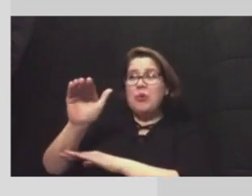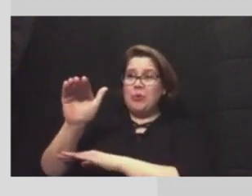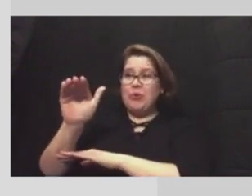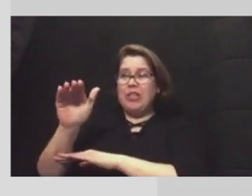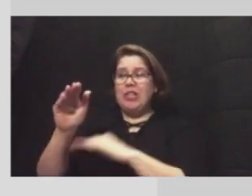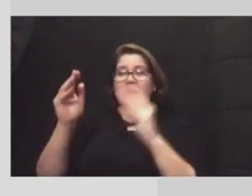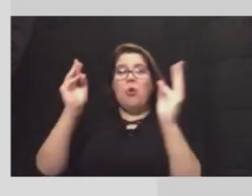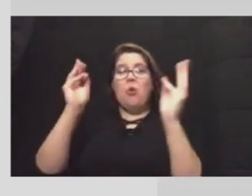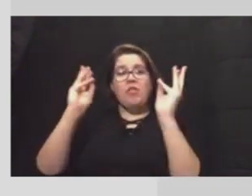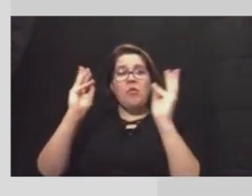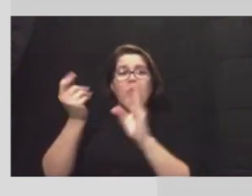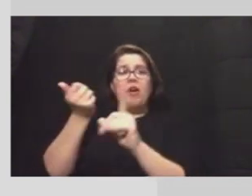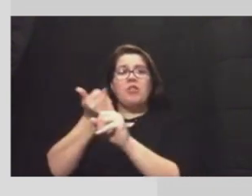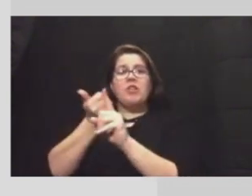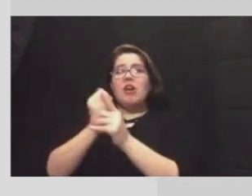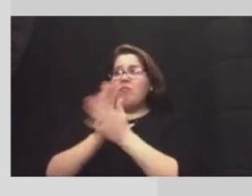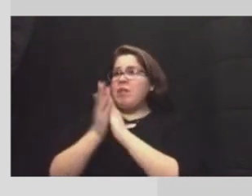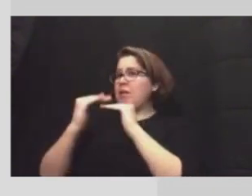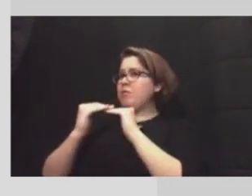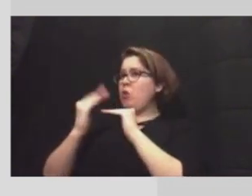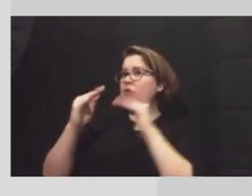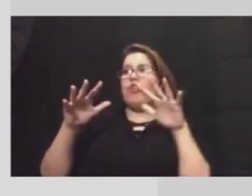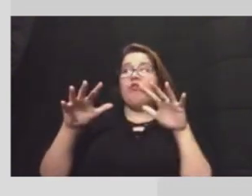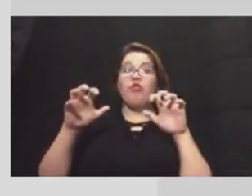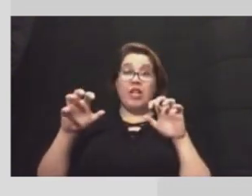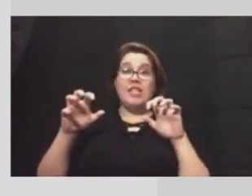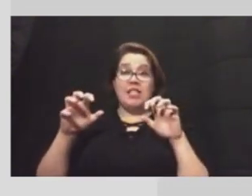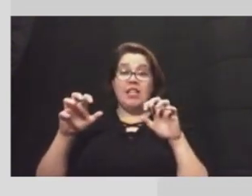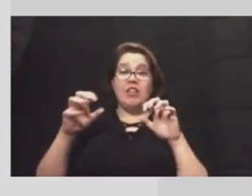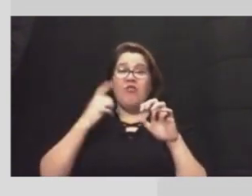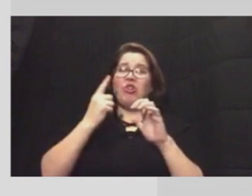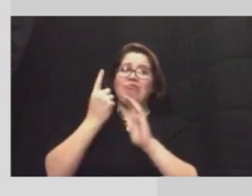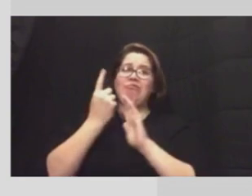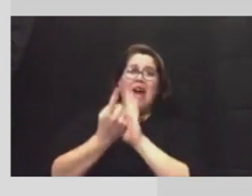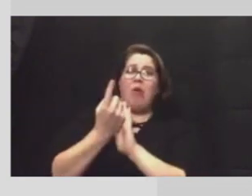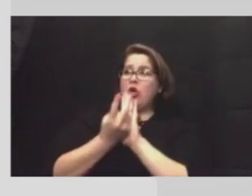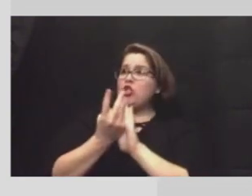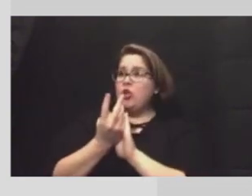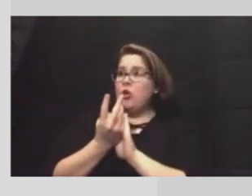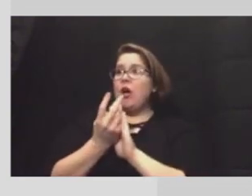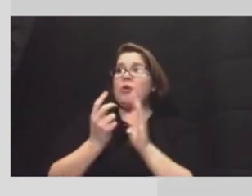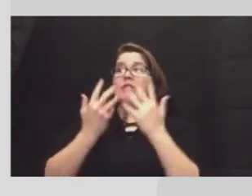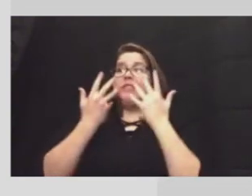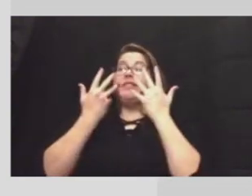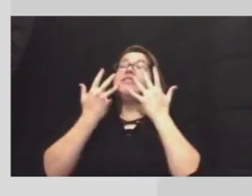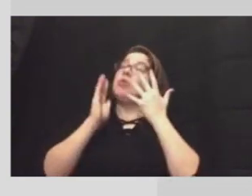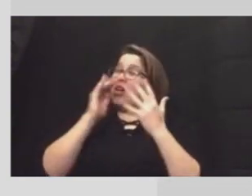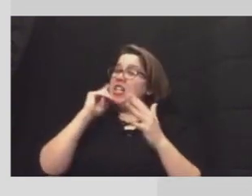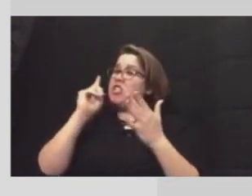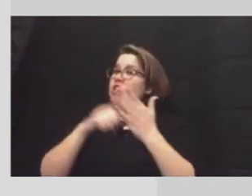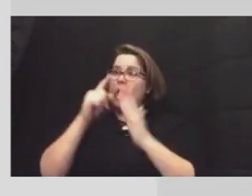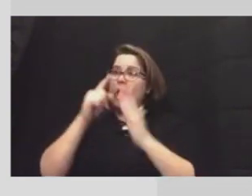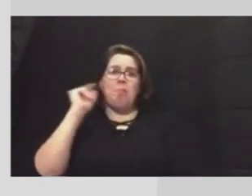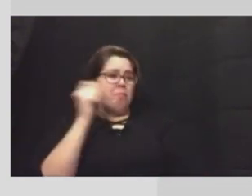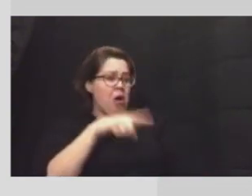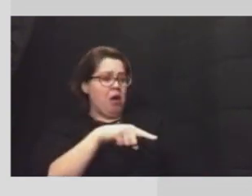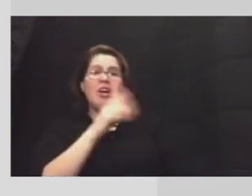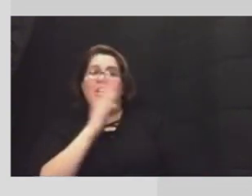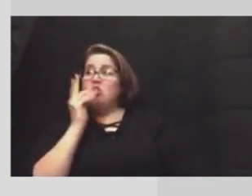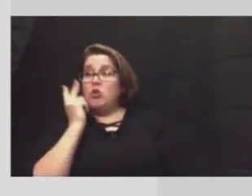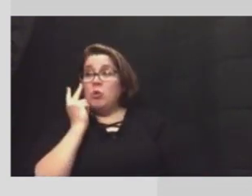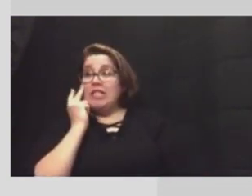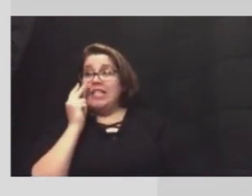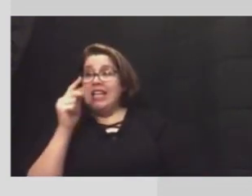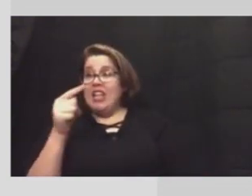uh is uh above freezing uh for an hour or two unfortunately we will start seeing that people will start seeing that the